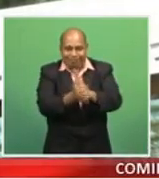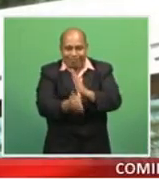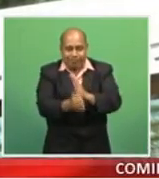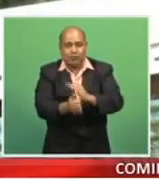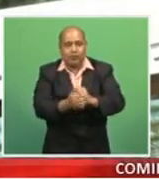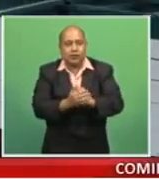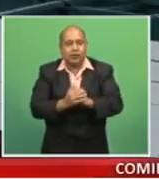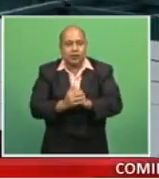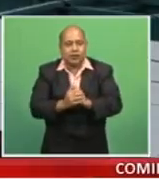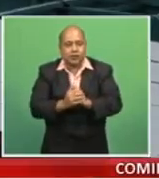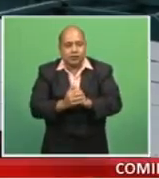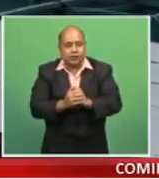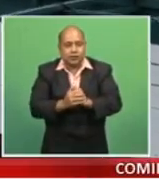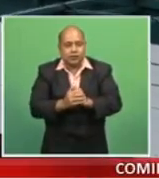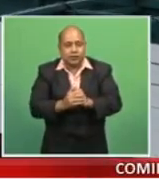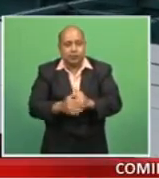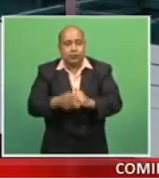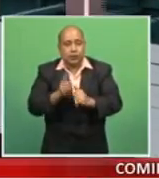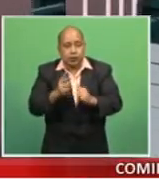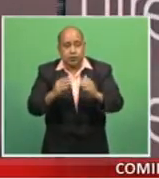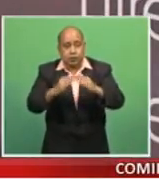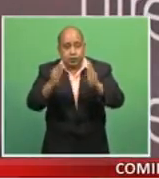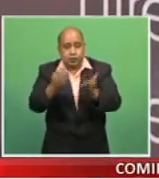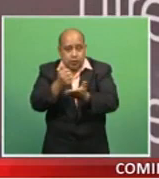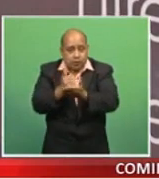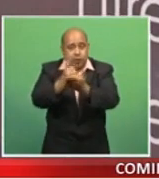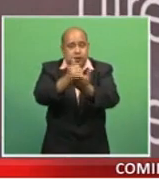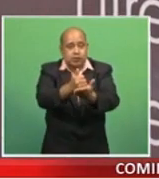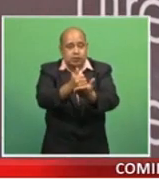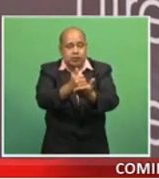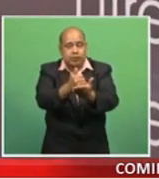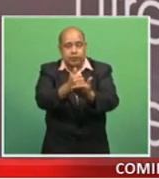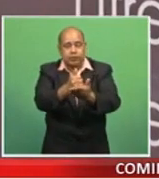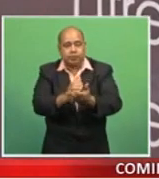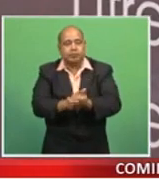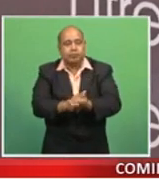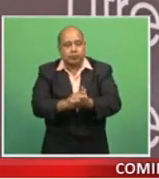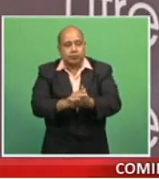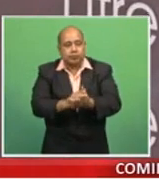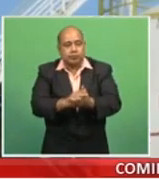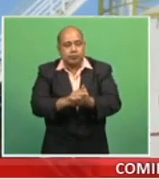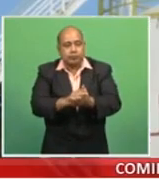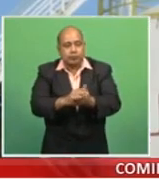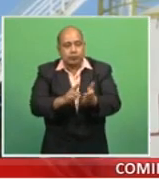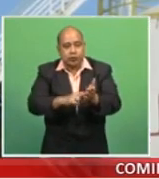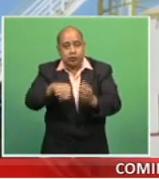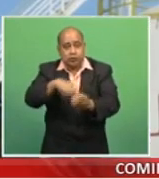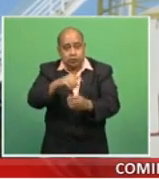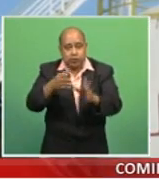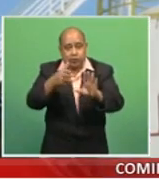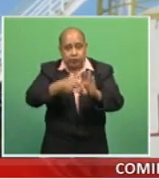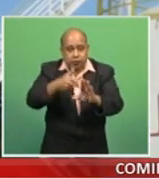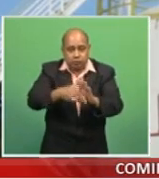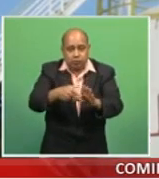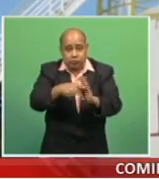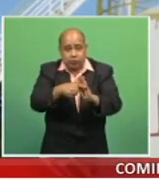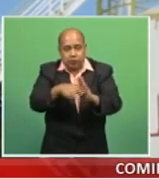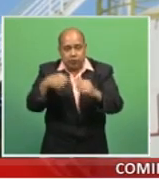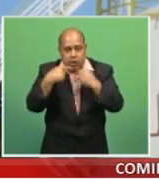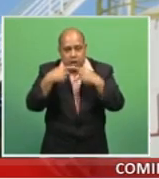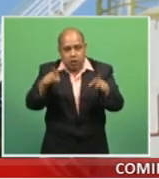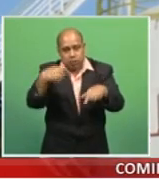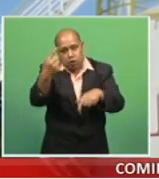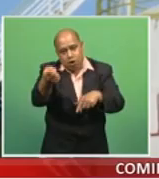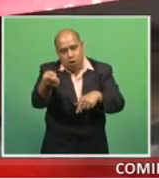Up ahead, housing assistance requires NDMO approval and fuel price announcement tomorrow.